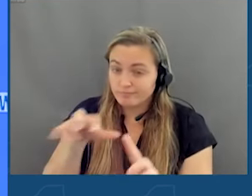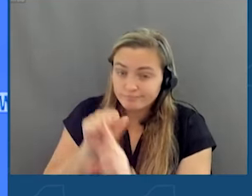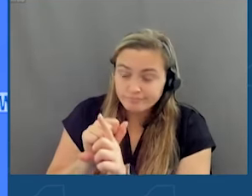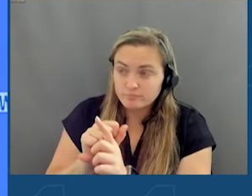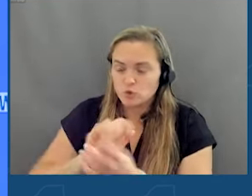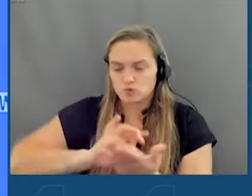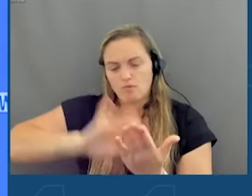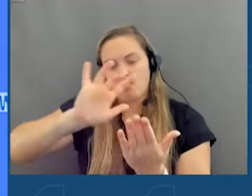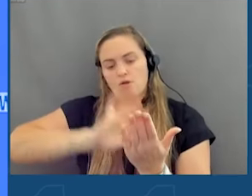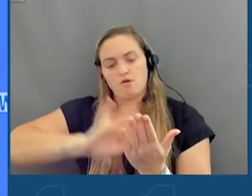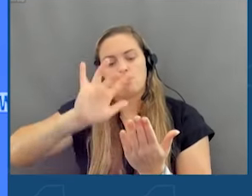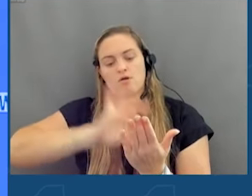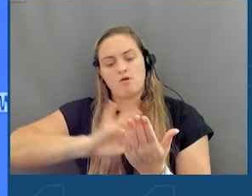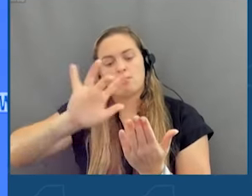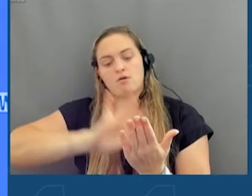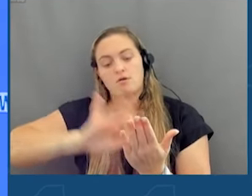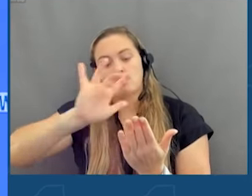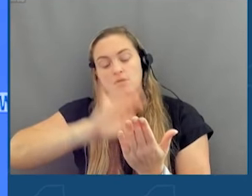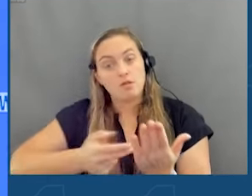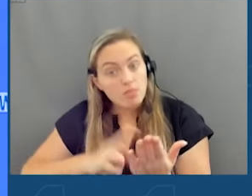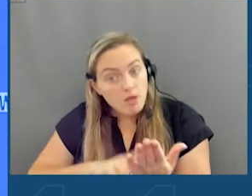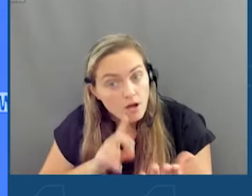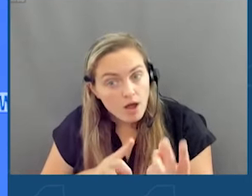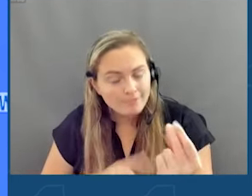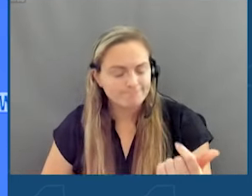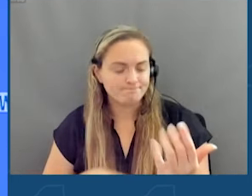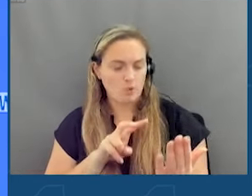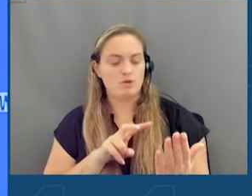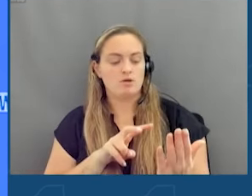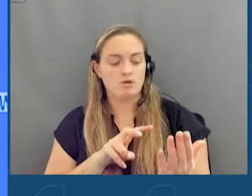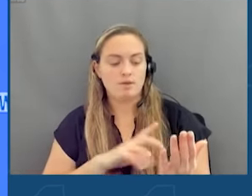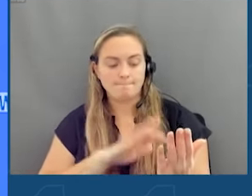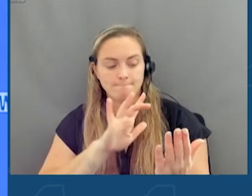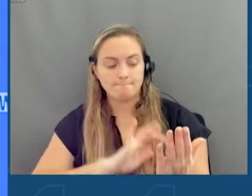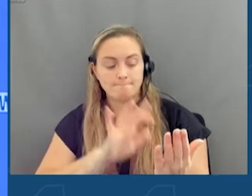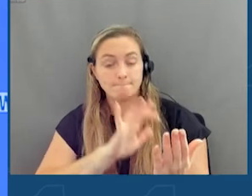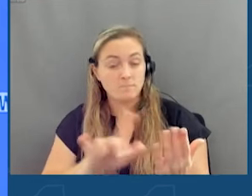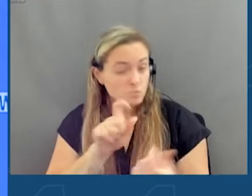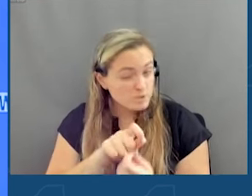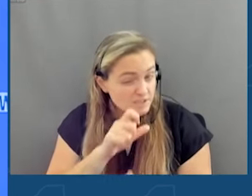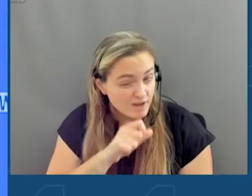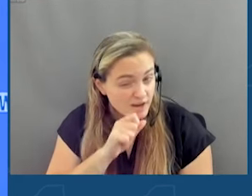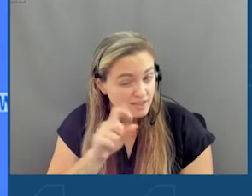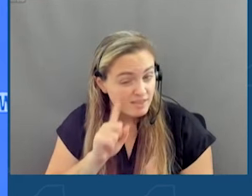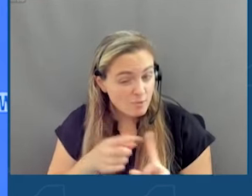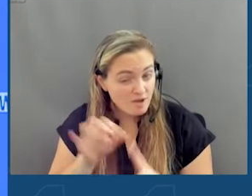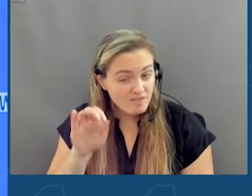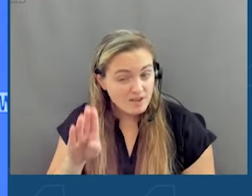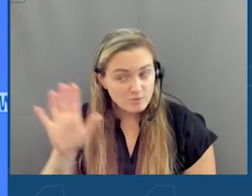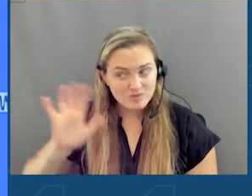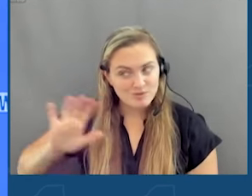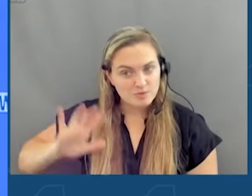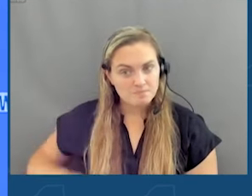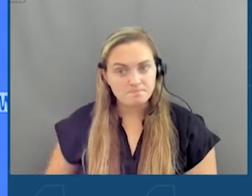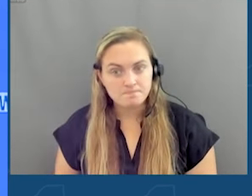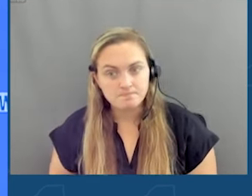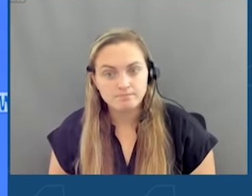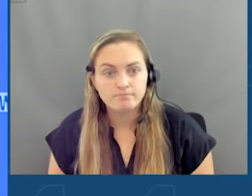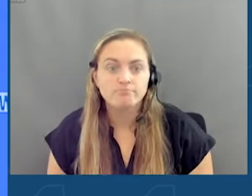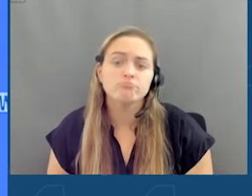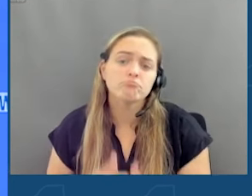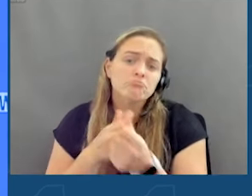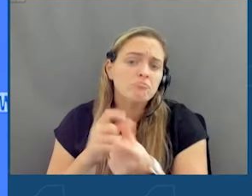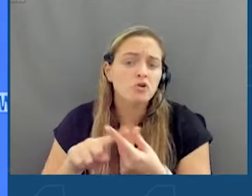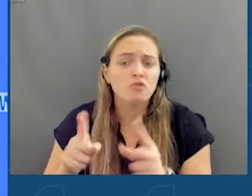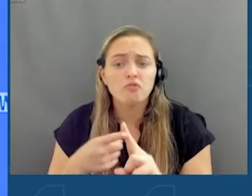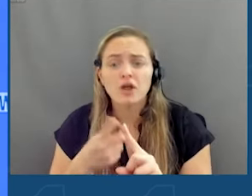the minute they log on. Now, for those of us of a certain age, think about how Facebook used to be. You followed your friends